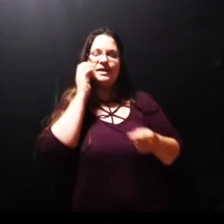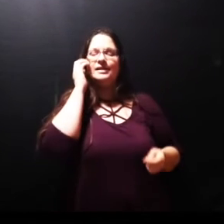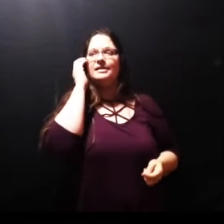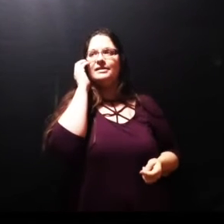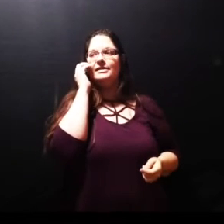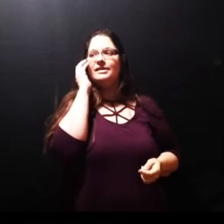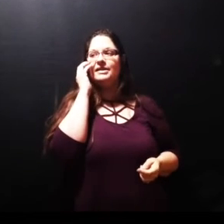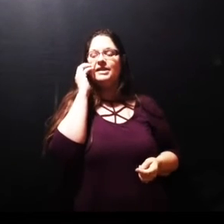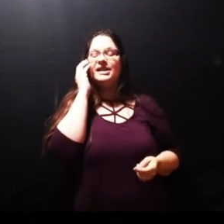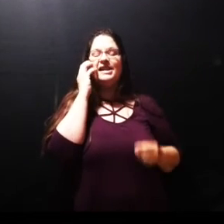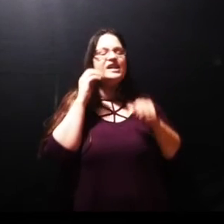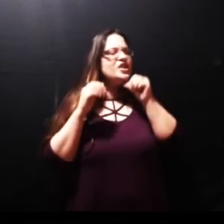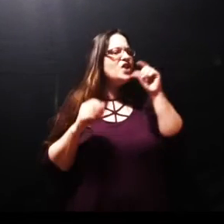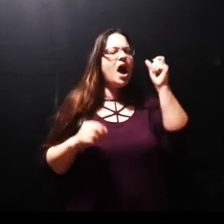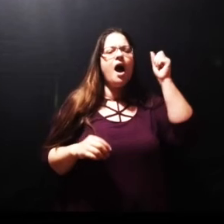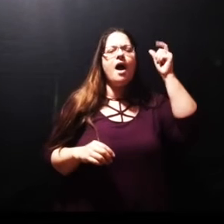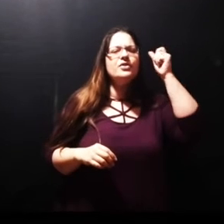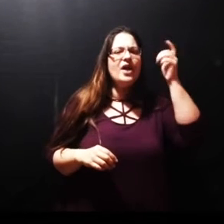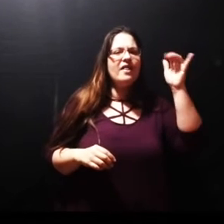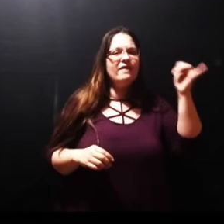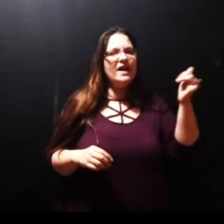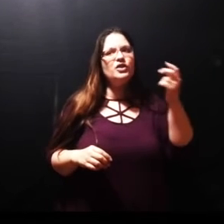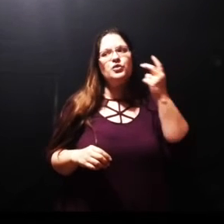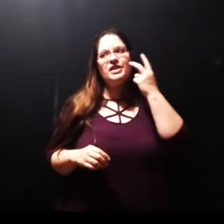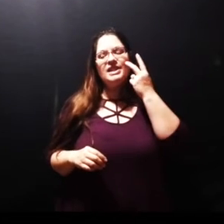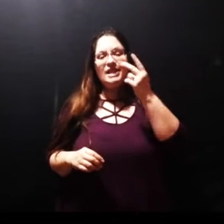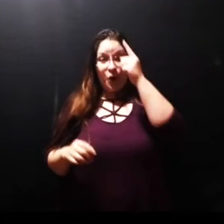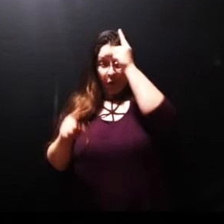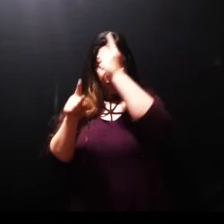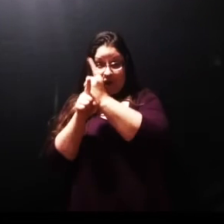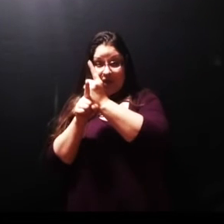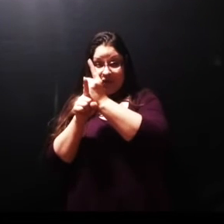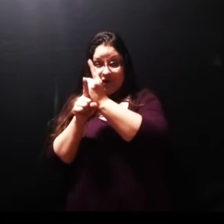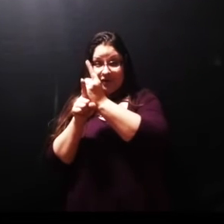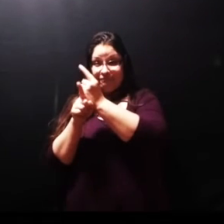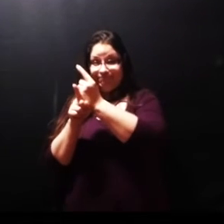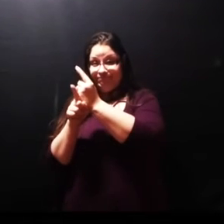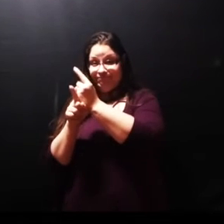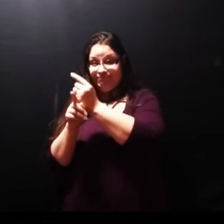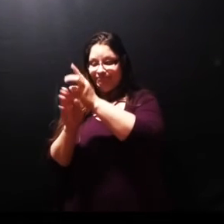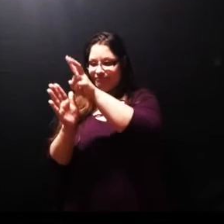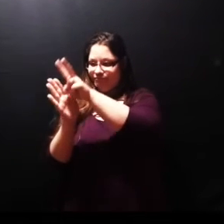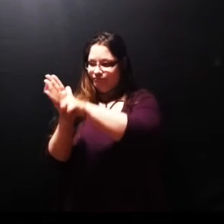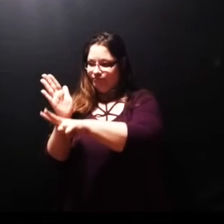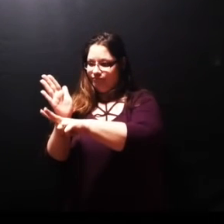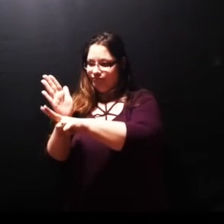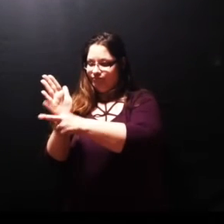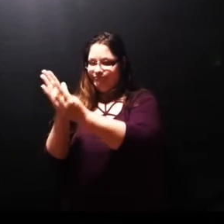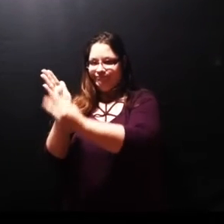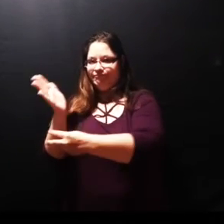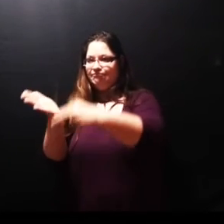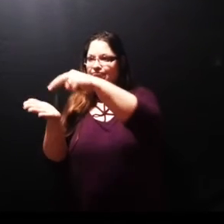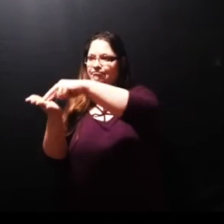when her own brother is going to walk out of that tomb that held him for four days